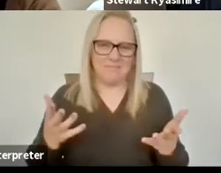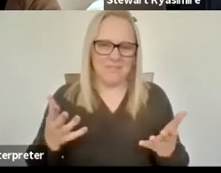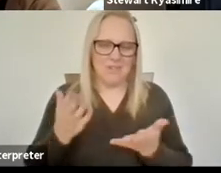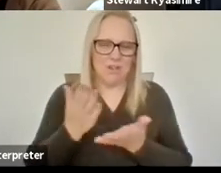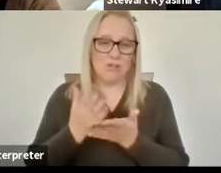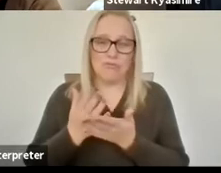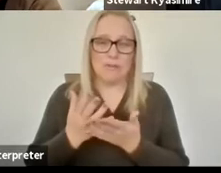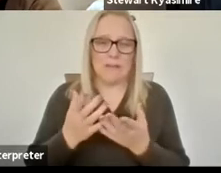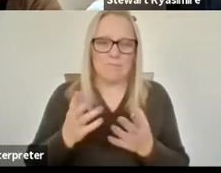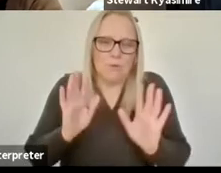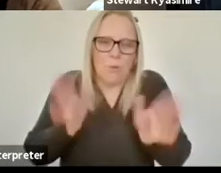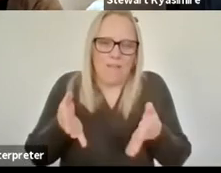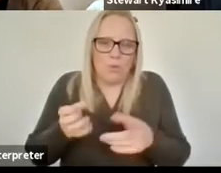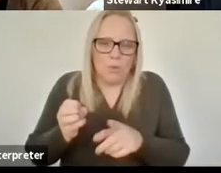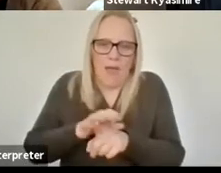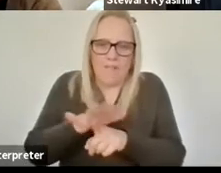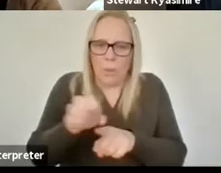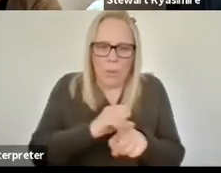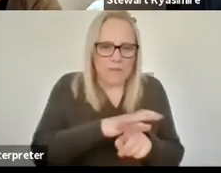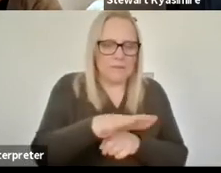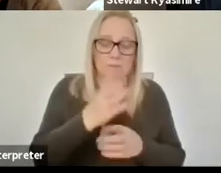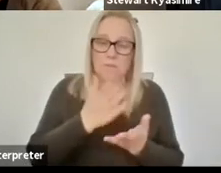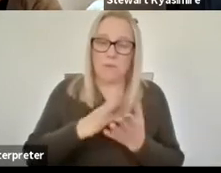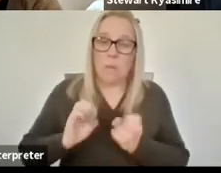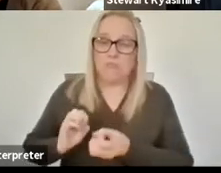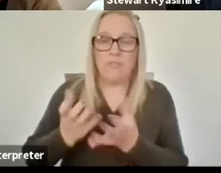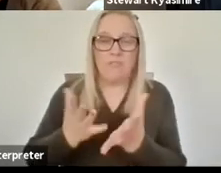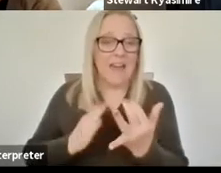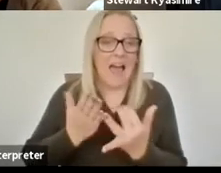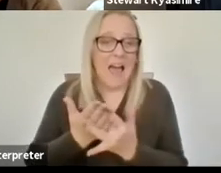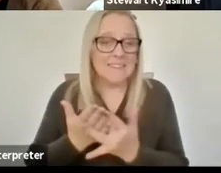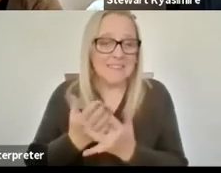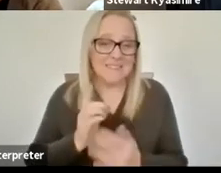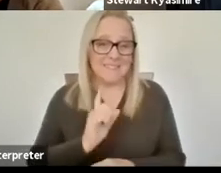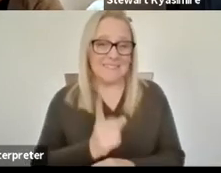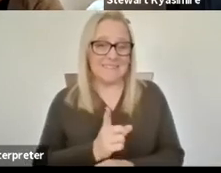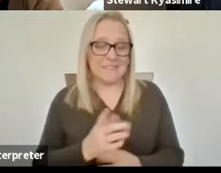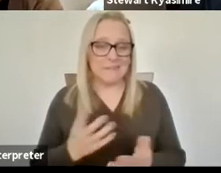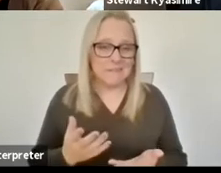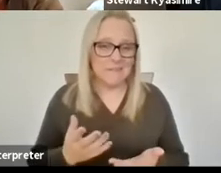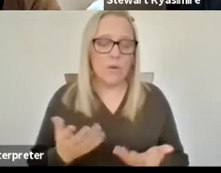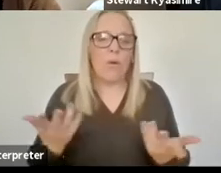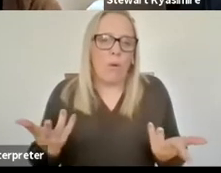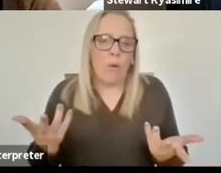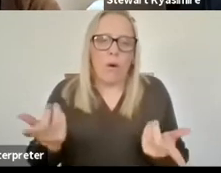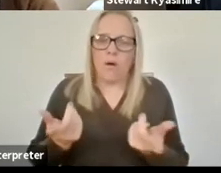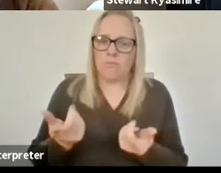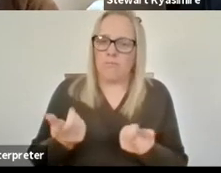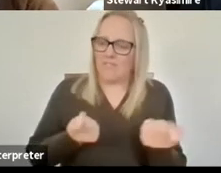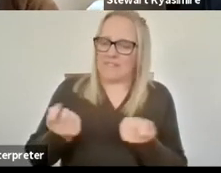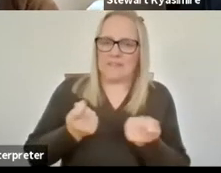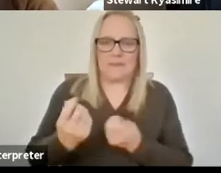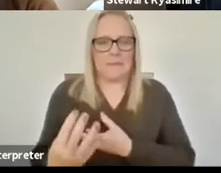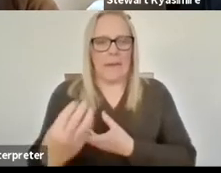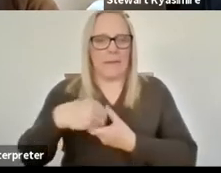of the arts or something that necessarily you know provides access uh for people to the arts or indeed facilitates um engagement or livelihoods for artists